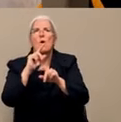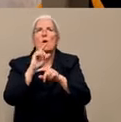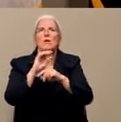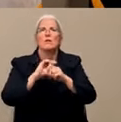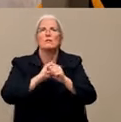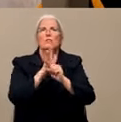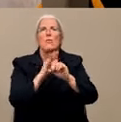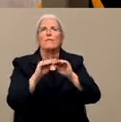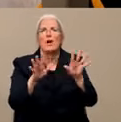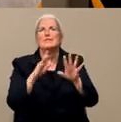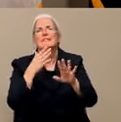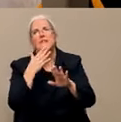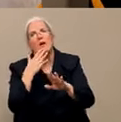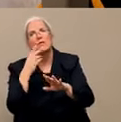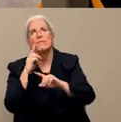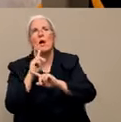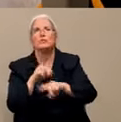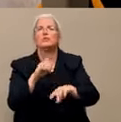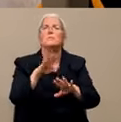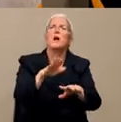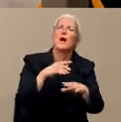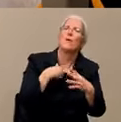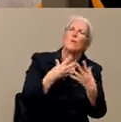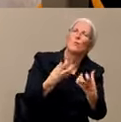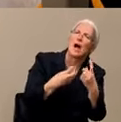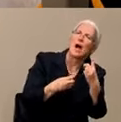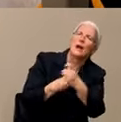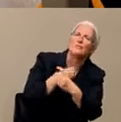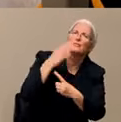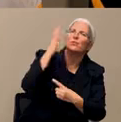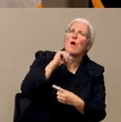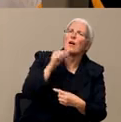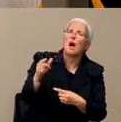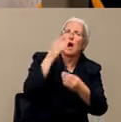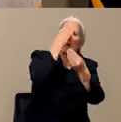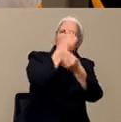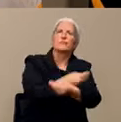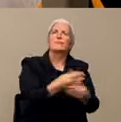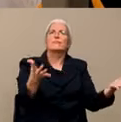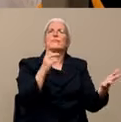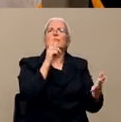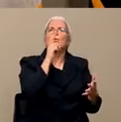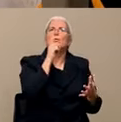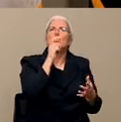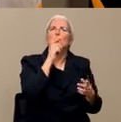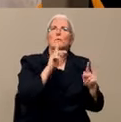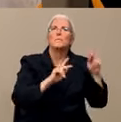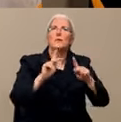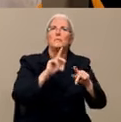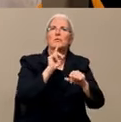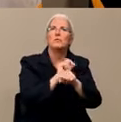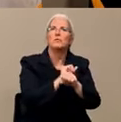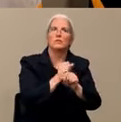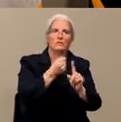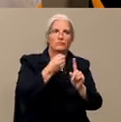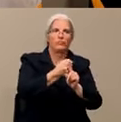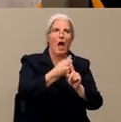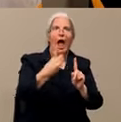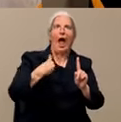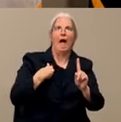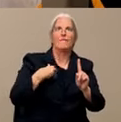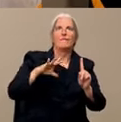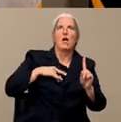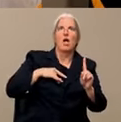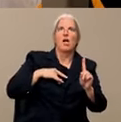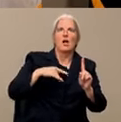not releasing information on the towns where people who test positive live? Well, there's a couple of reasons. Let's start